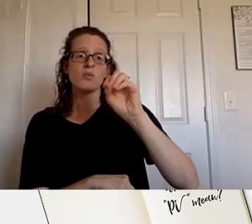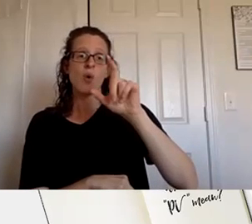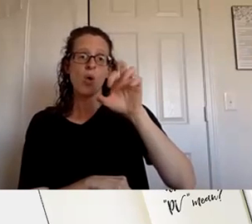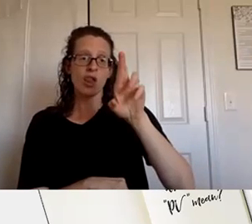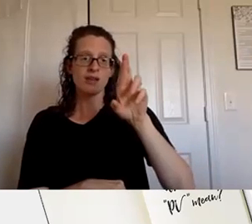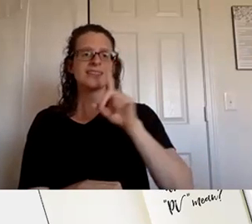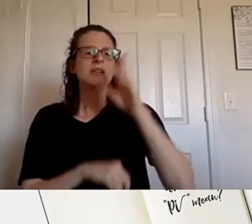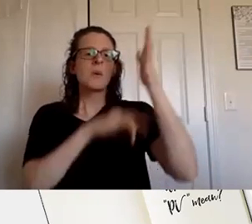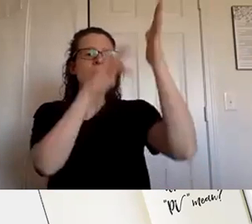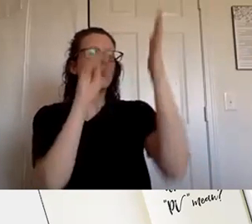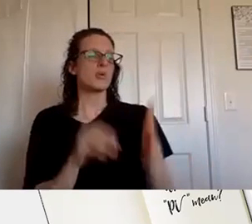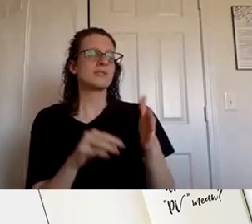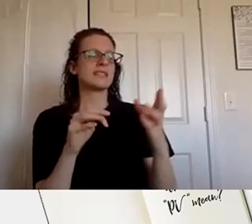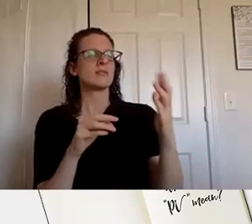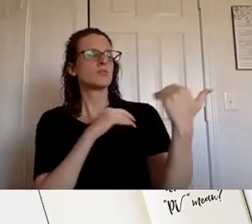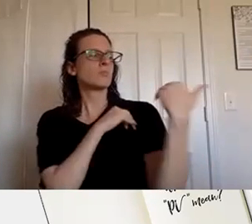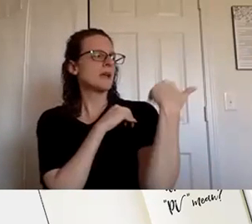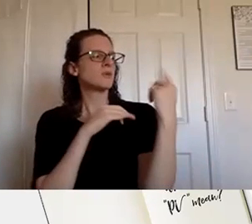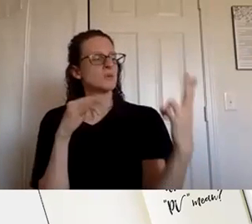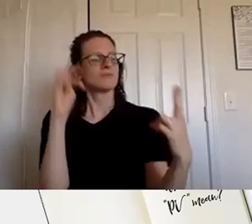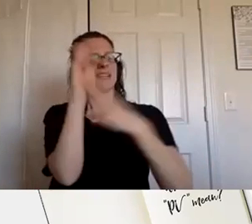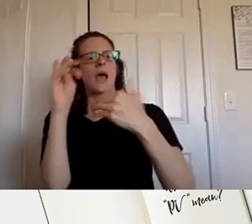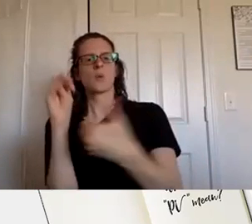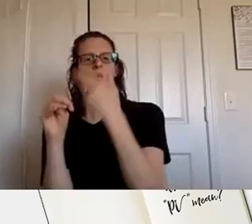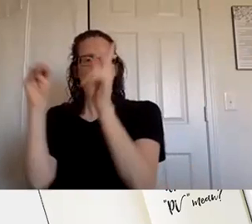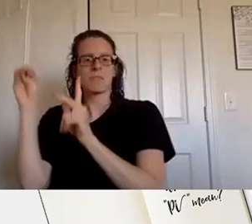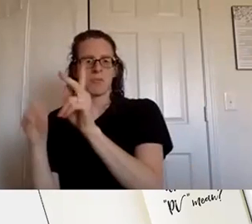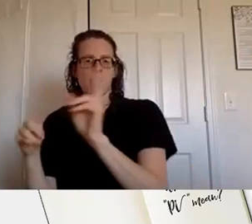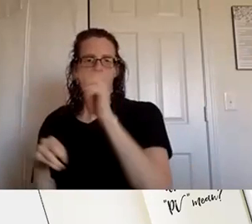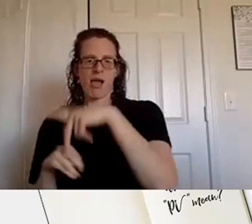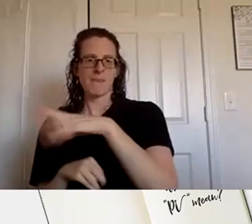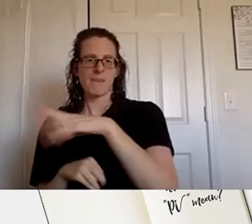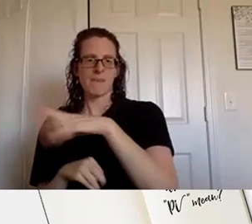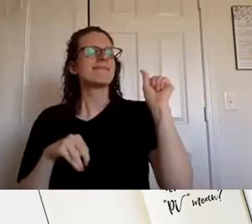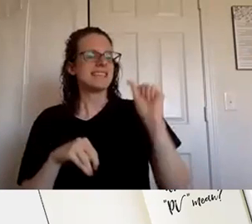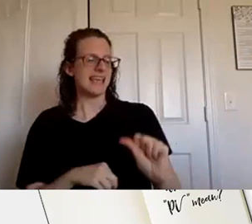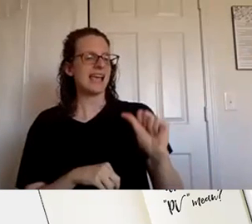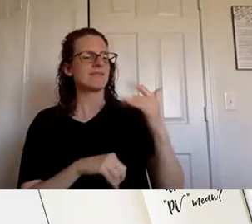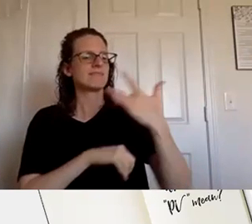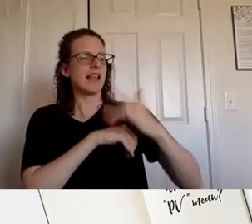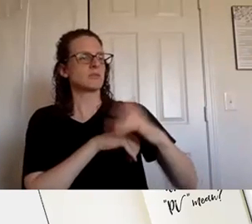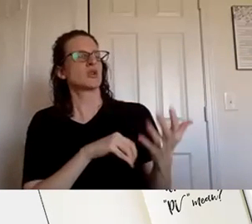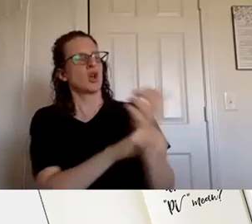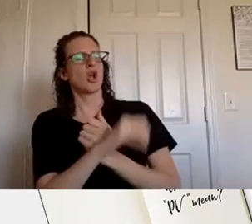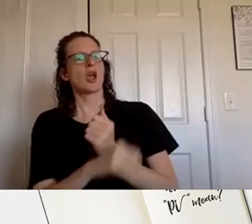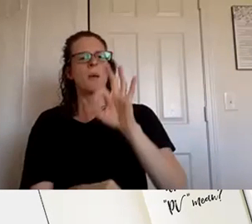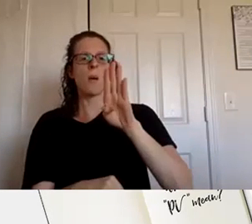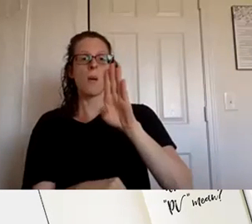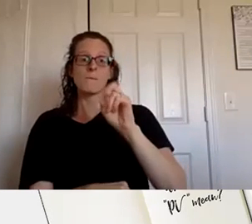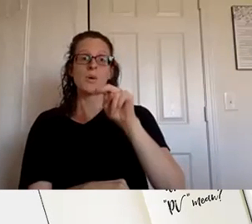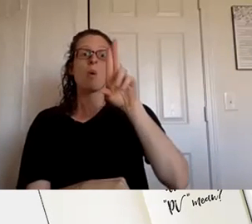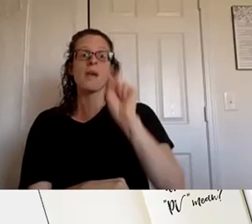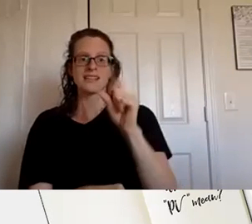up to young for with young for living um and they are eligible for the fast start and start living bonuses